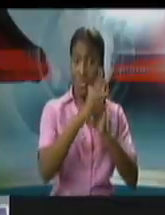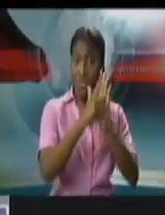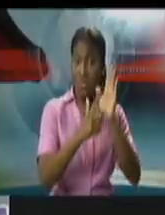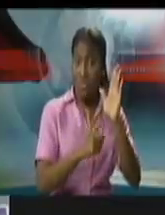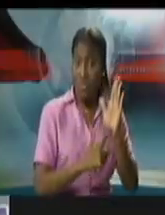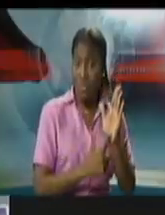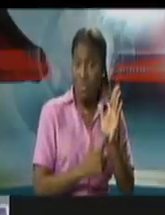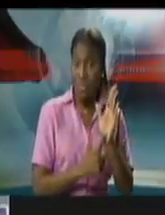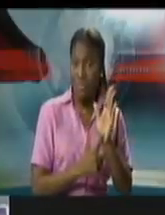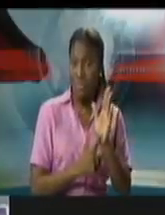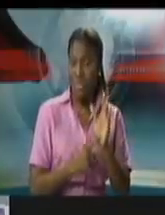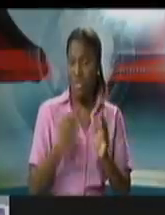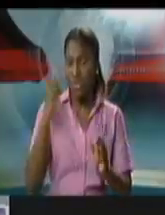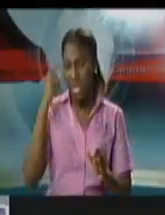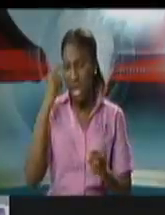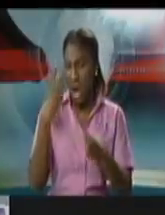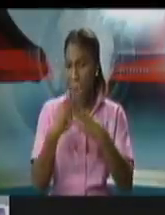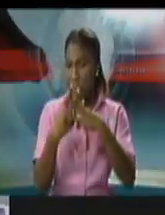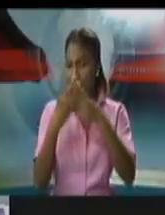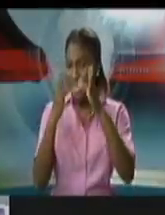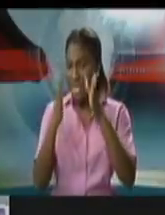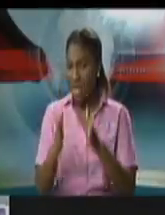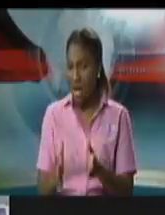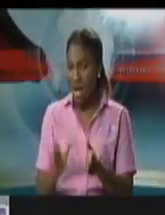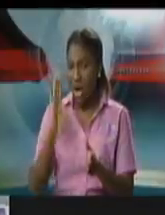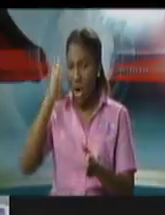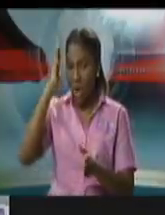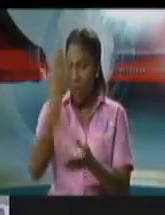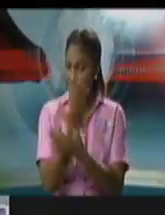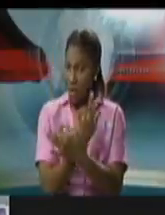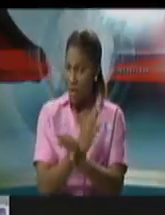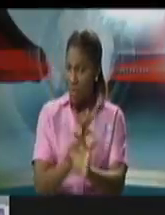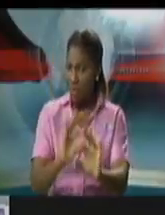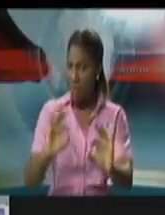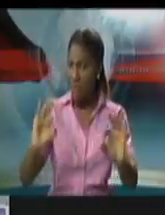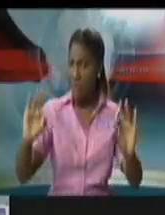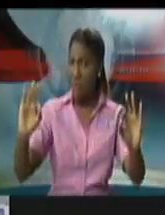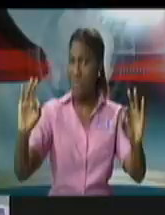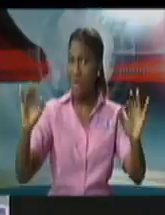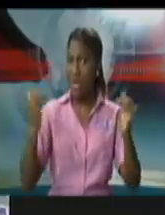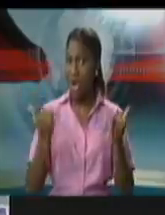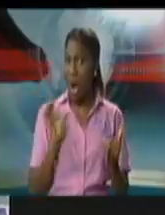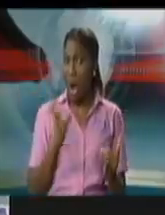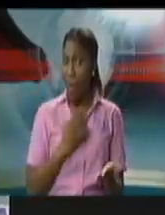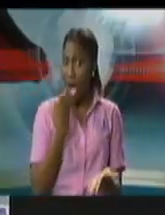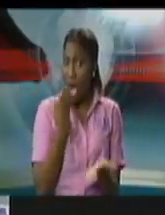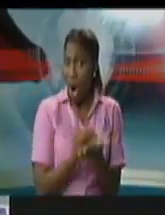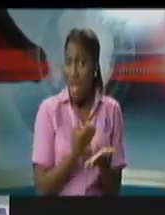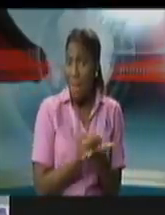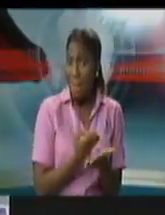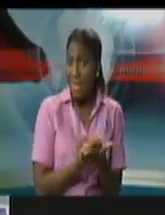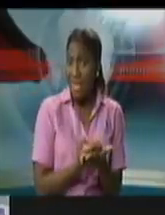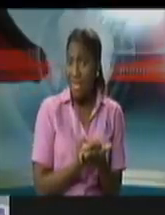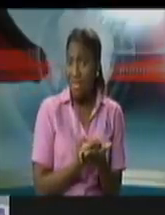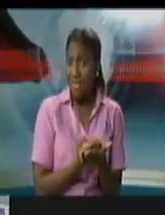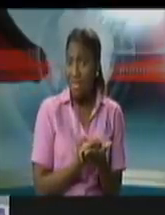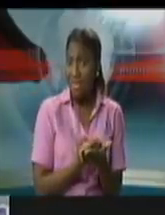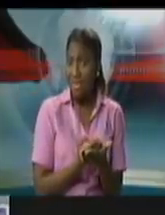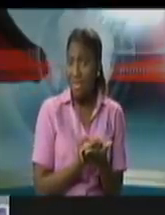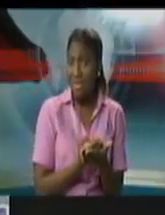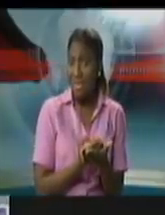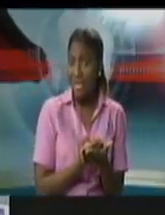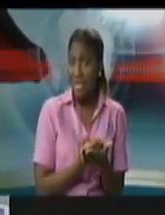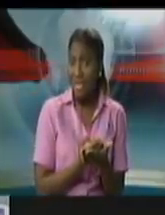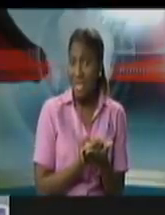this point in time prisoners are essentially going to be released into an economy that has for the most part ground